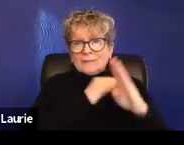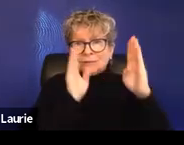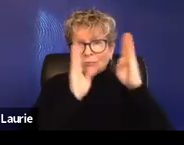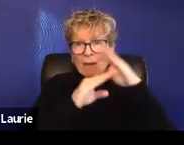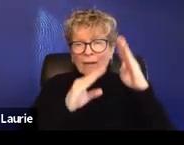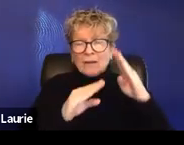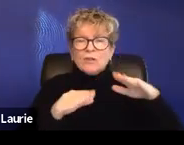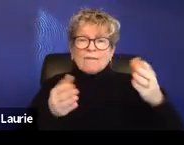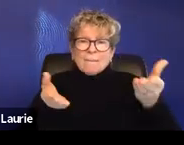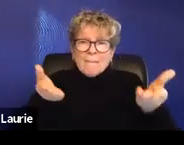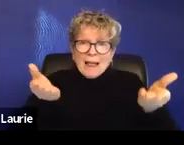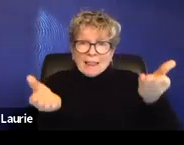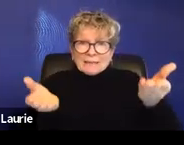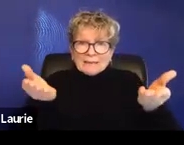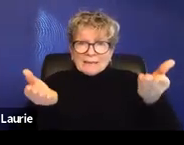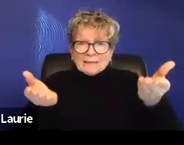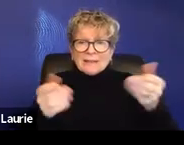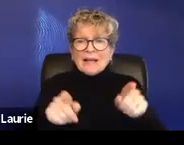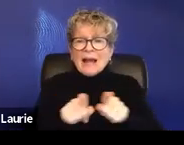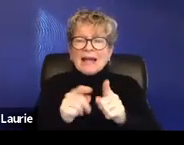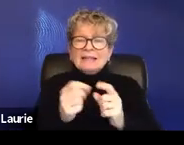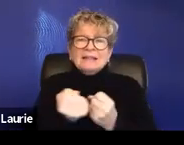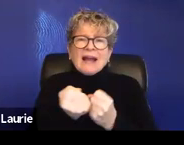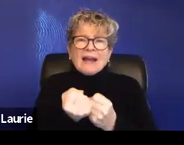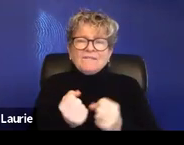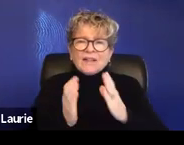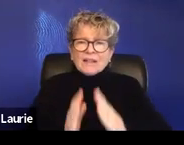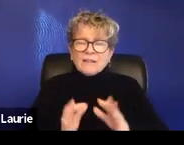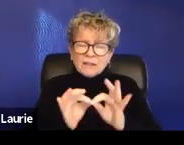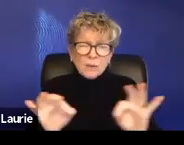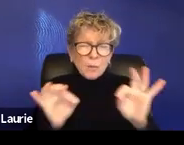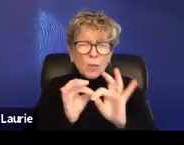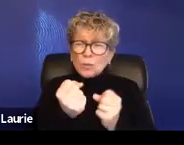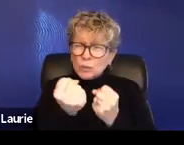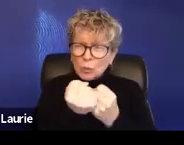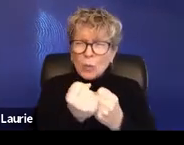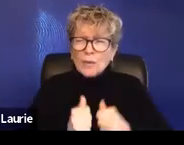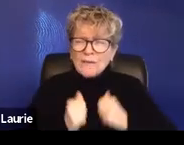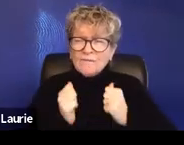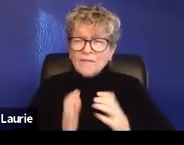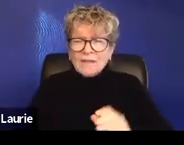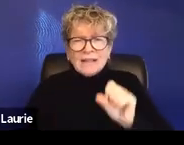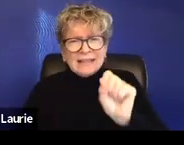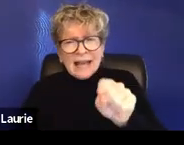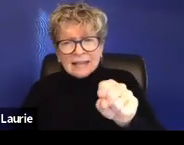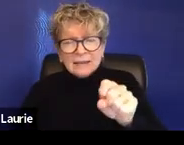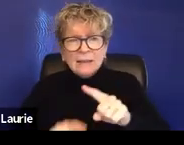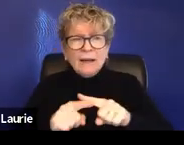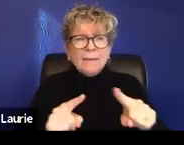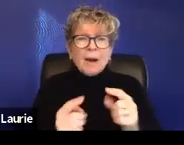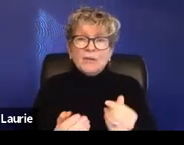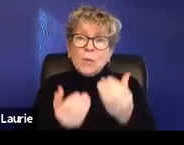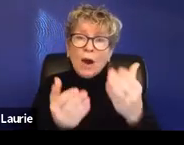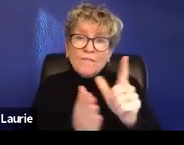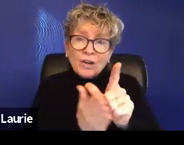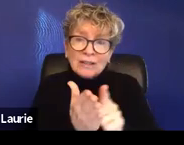as an advocate, it's important to support a survivor, but it's not okay to, for example, give them legal advice,